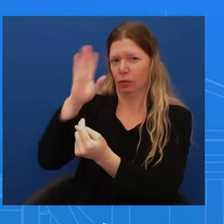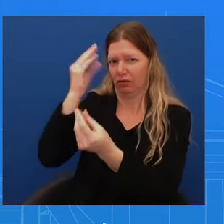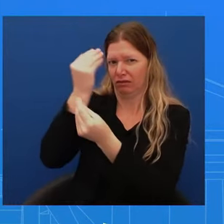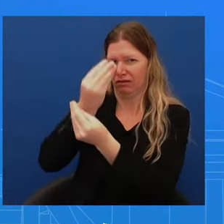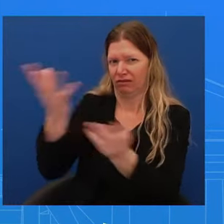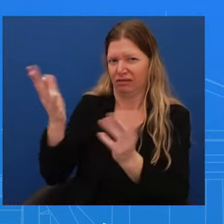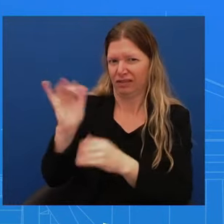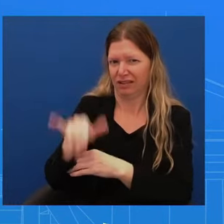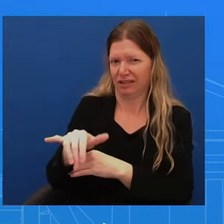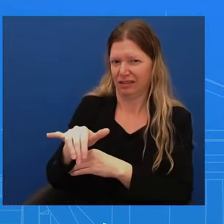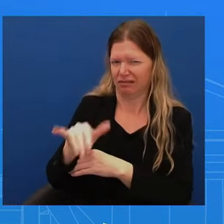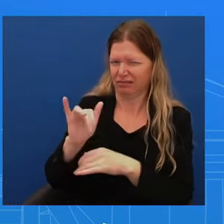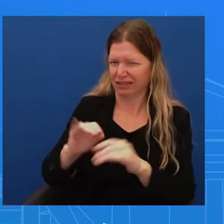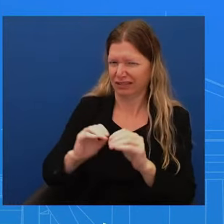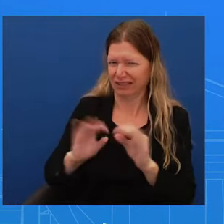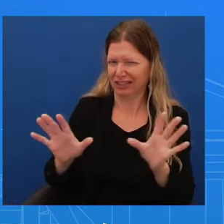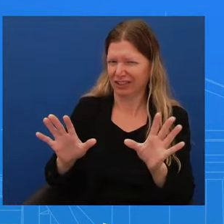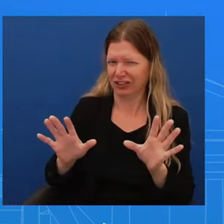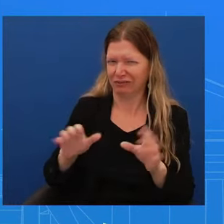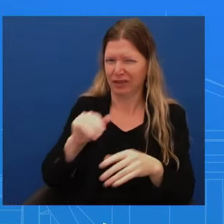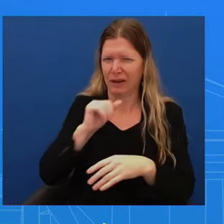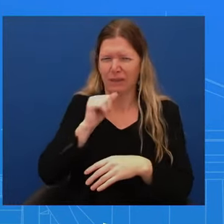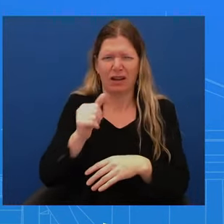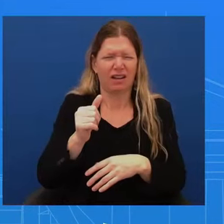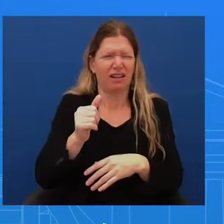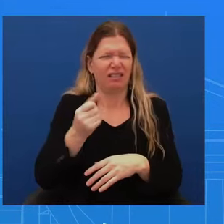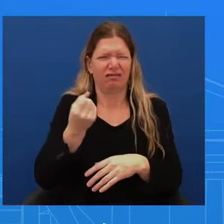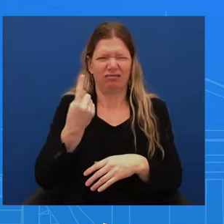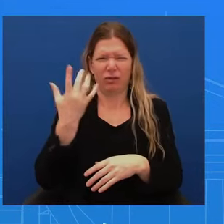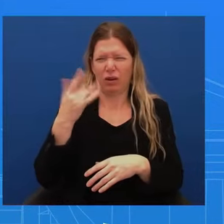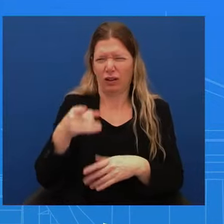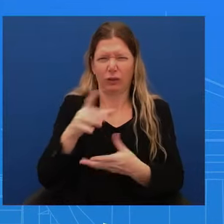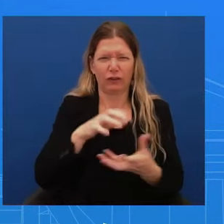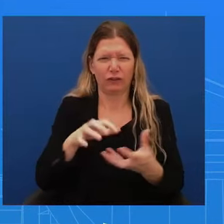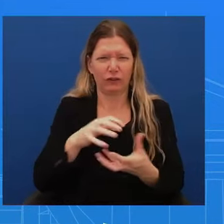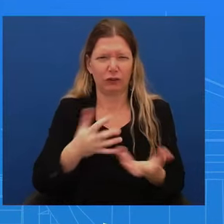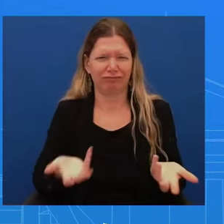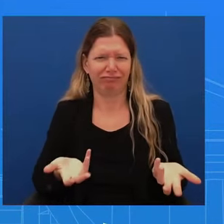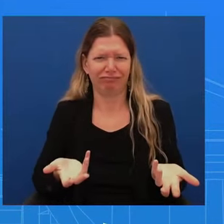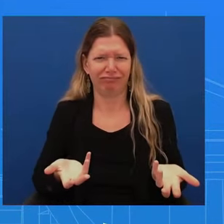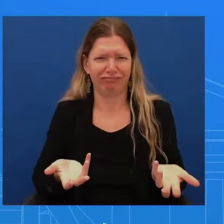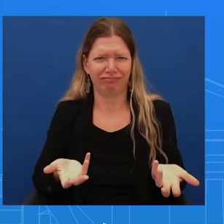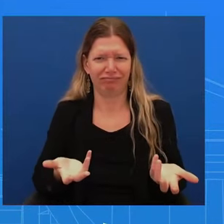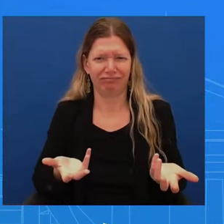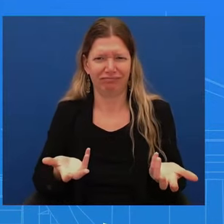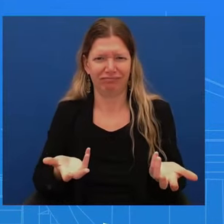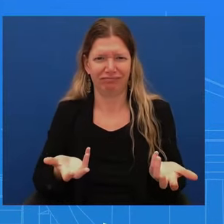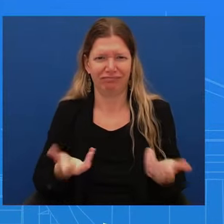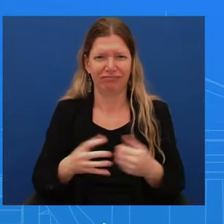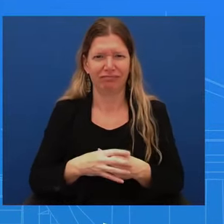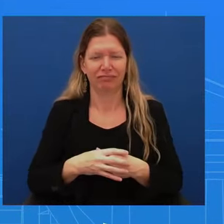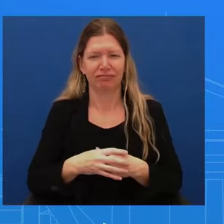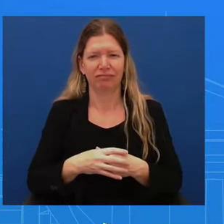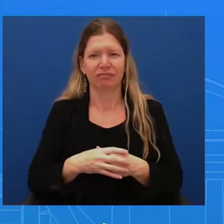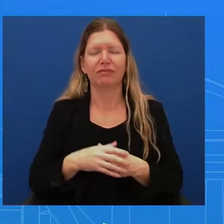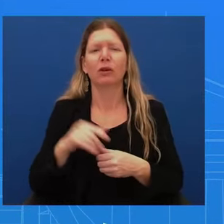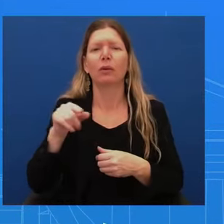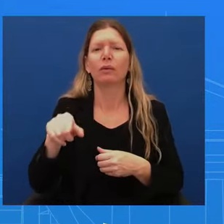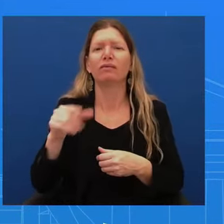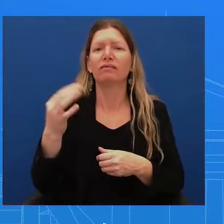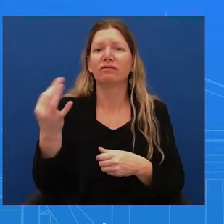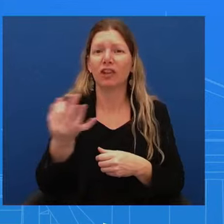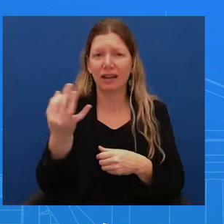be more clear than that. And we'll have more on what Friday will look like, and we will certainly share that with all of you.